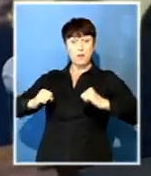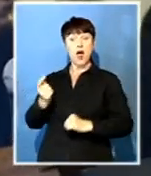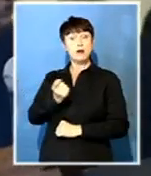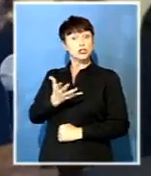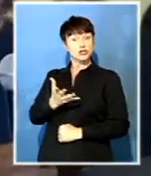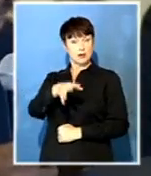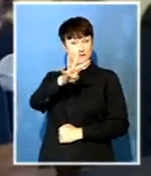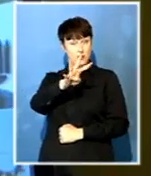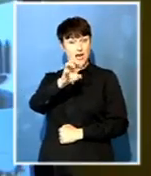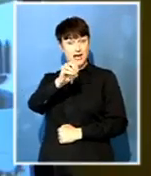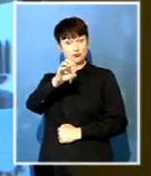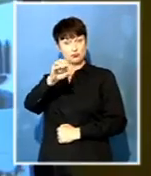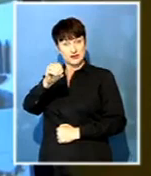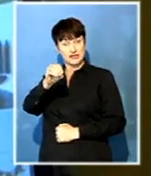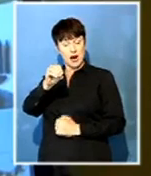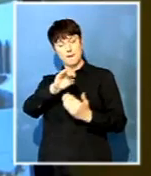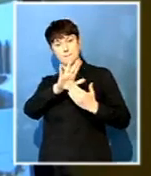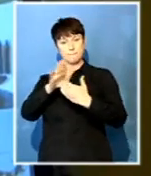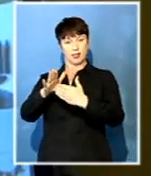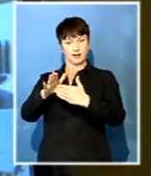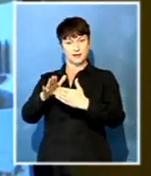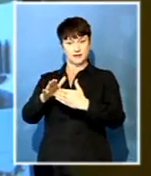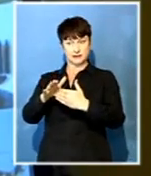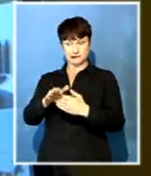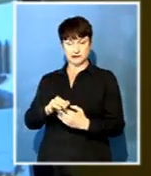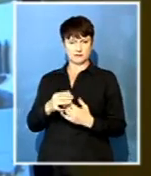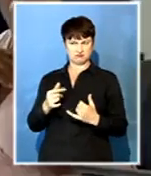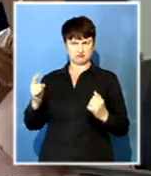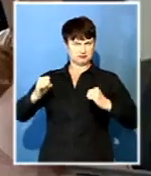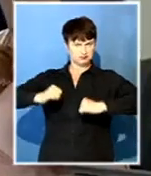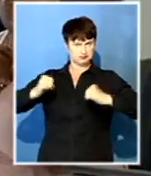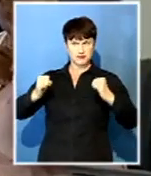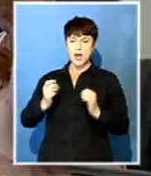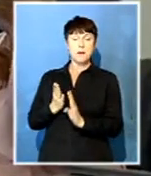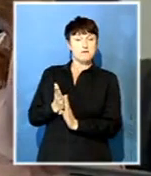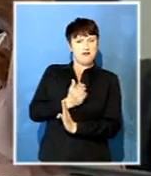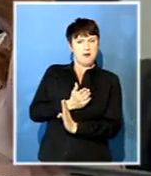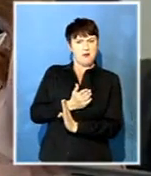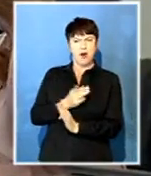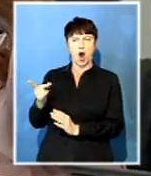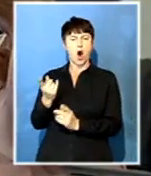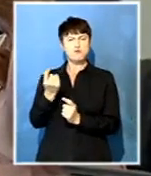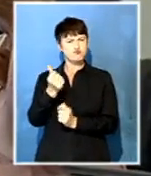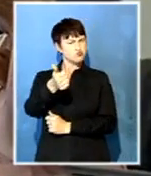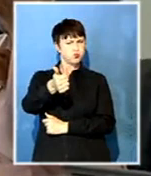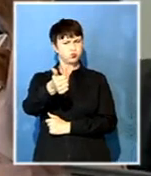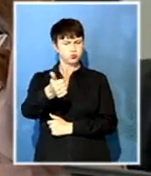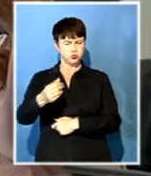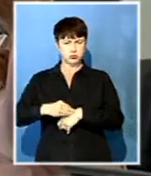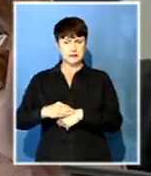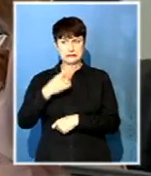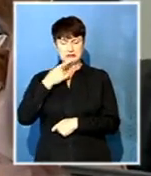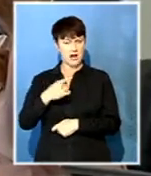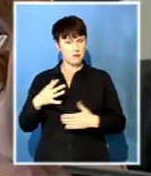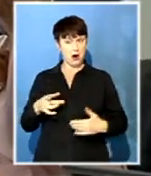million rand deal. The arms manufacturing entity says the deal was struck in 2013 before the